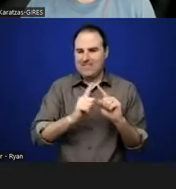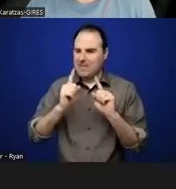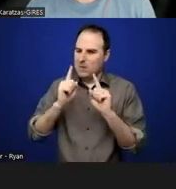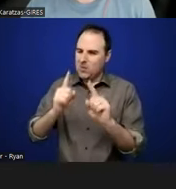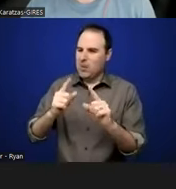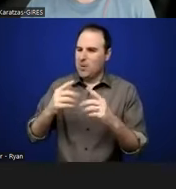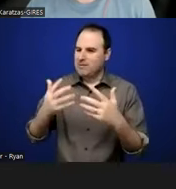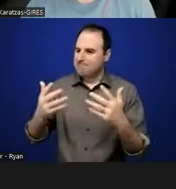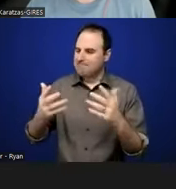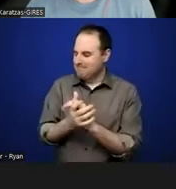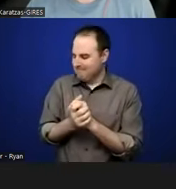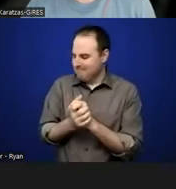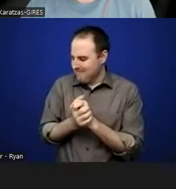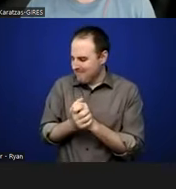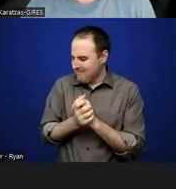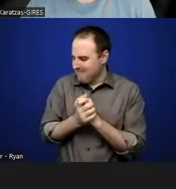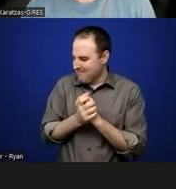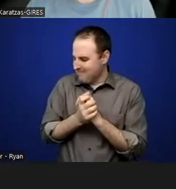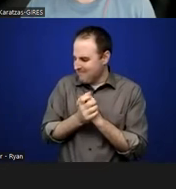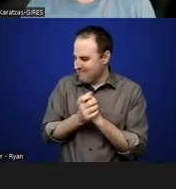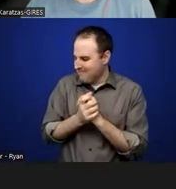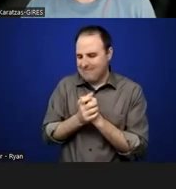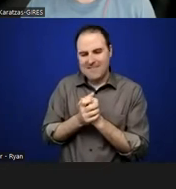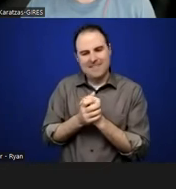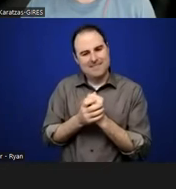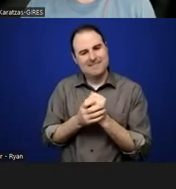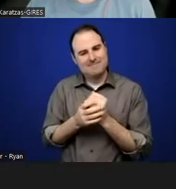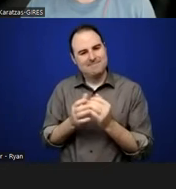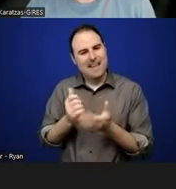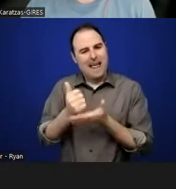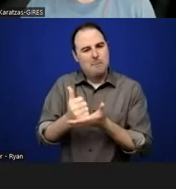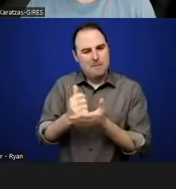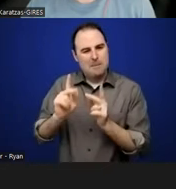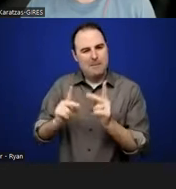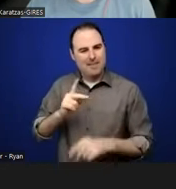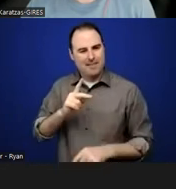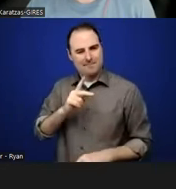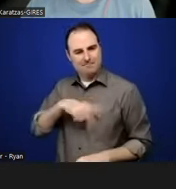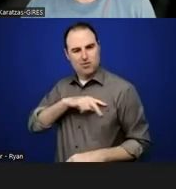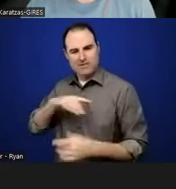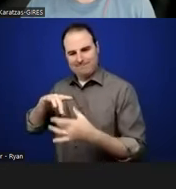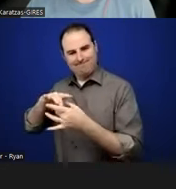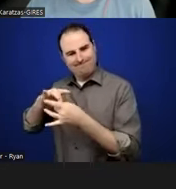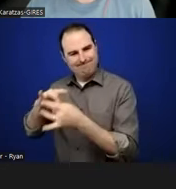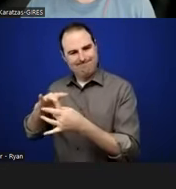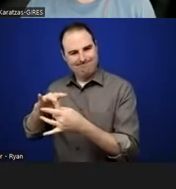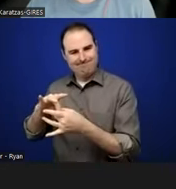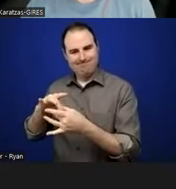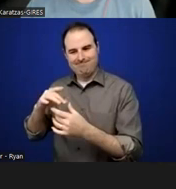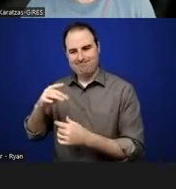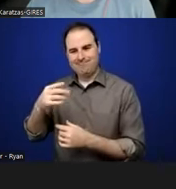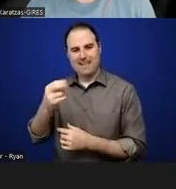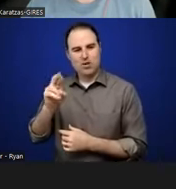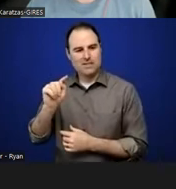to recover that idea of, of an attached personal attachment to heritage and what are the personal stories rather than experts